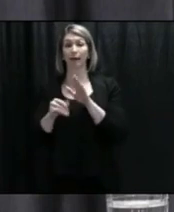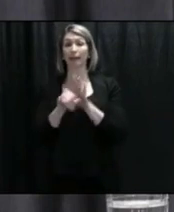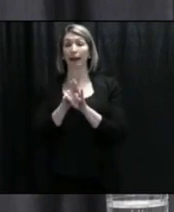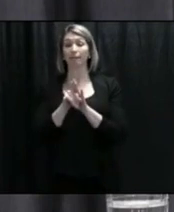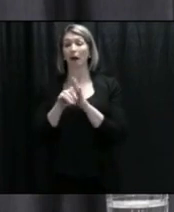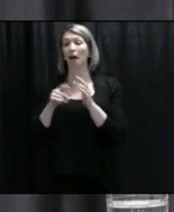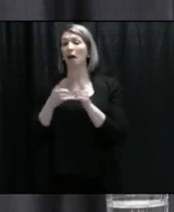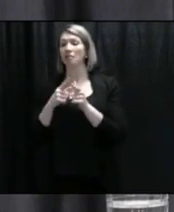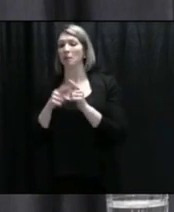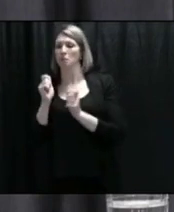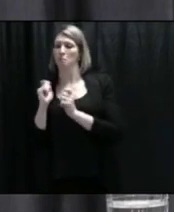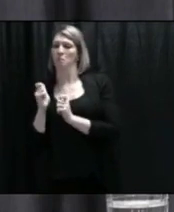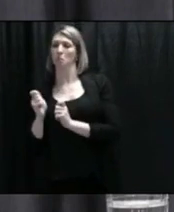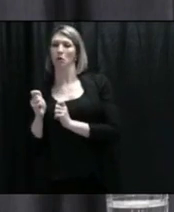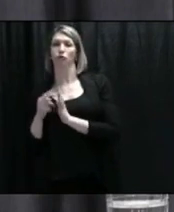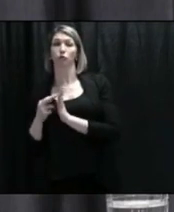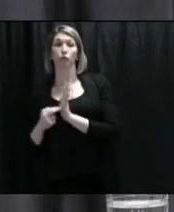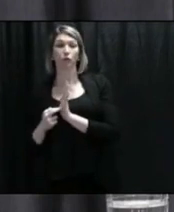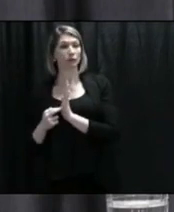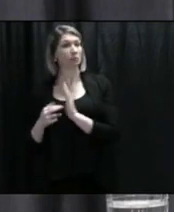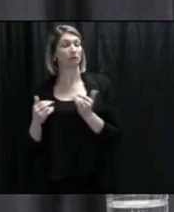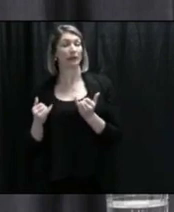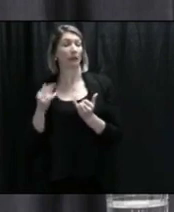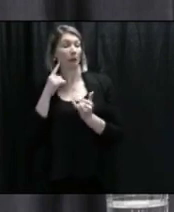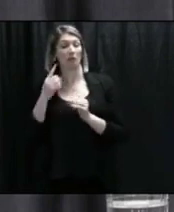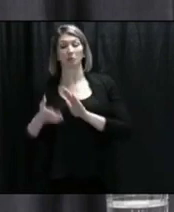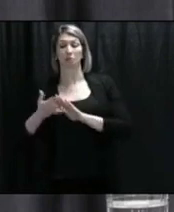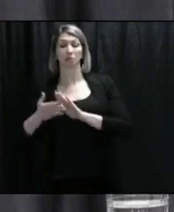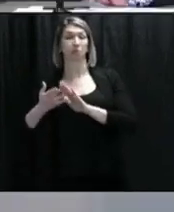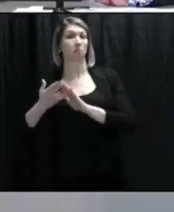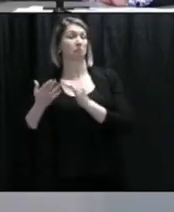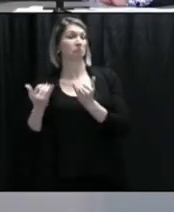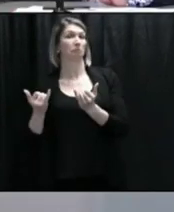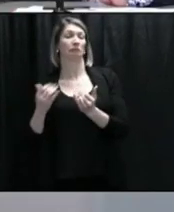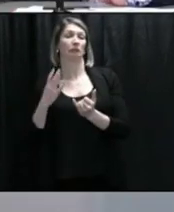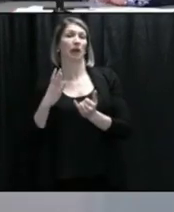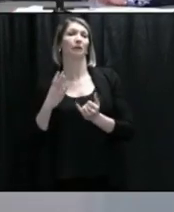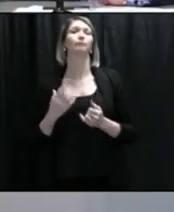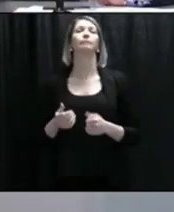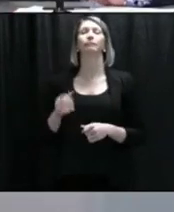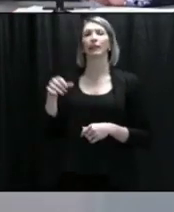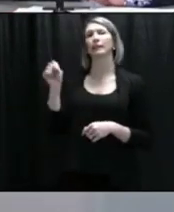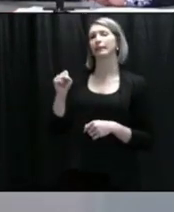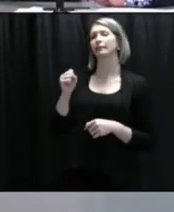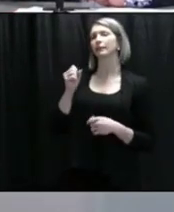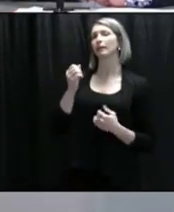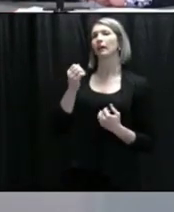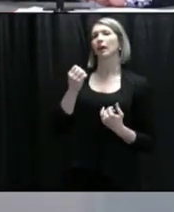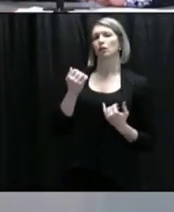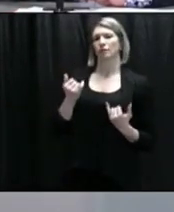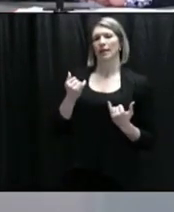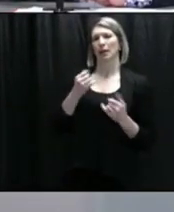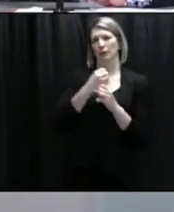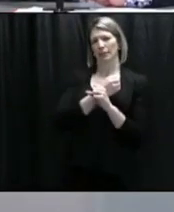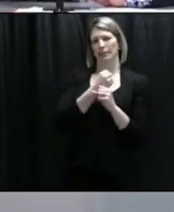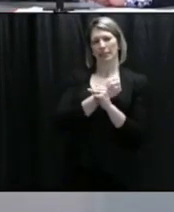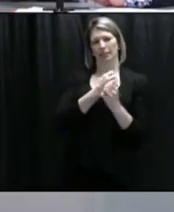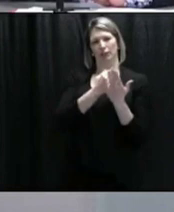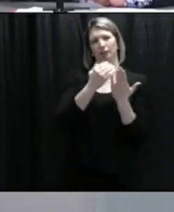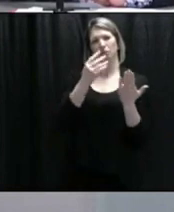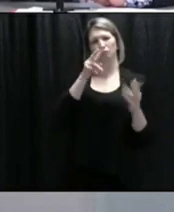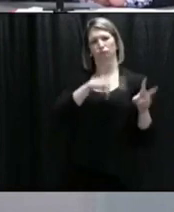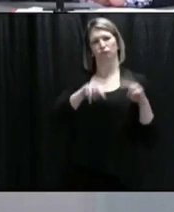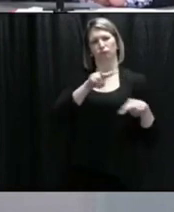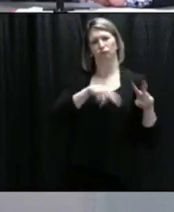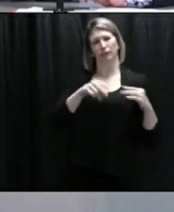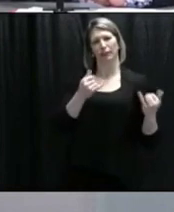and do differently. Yeah. So, Peter, too, I think if you look at the statistics of the day and they're all publicly available, we would probably be around